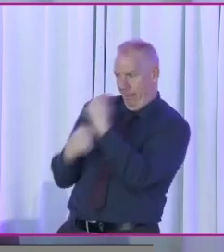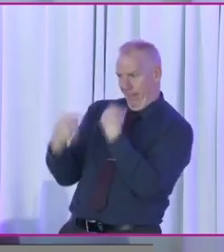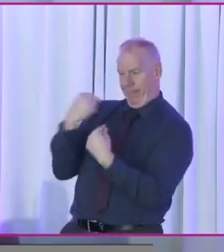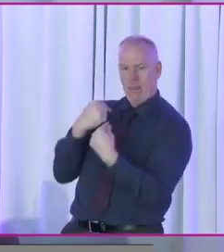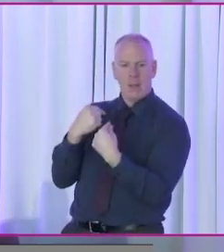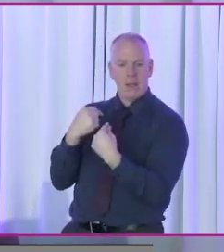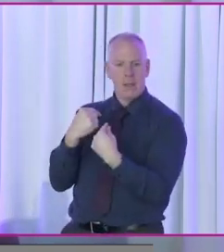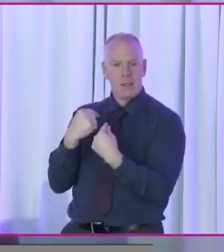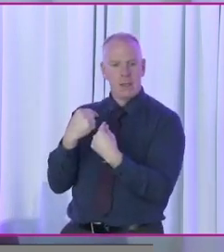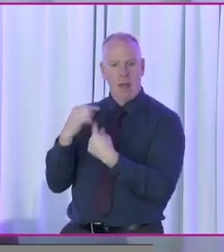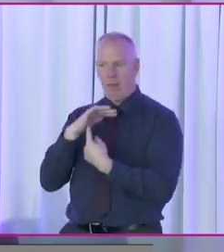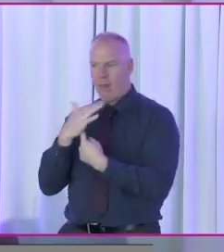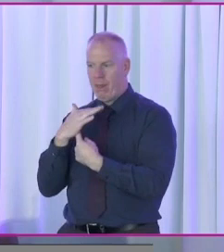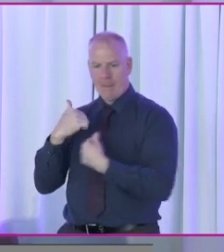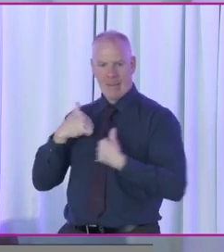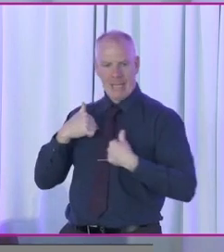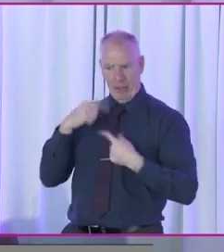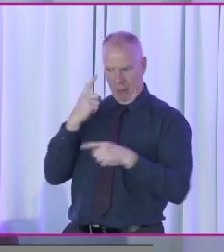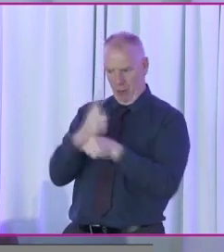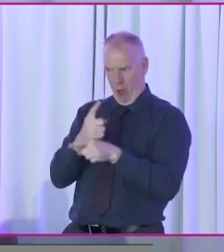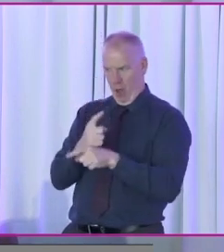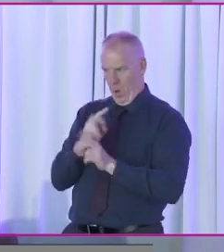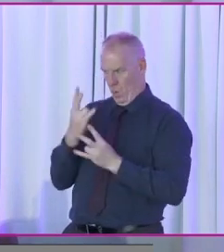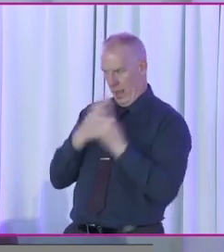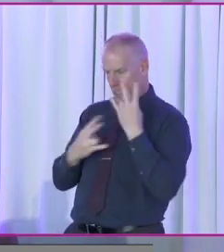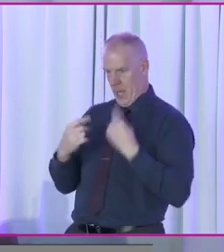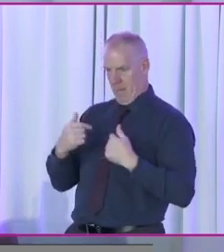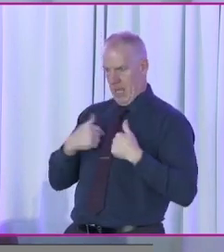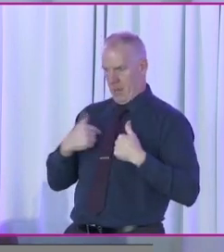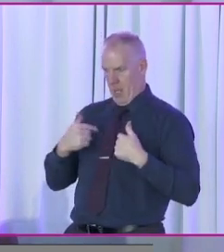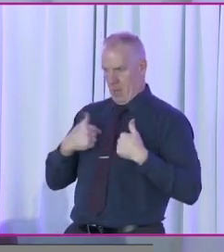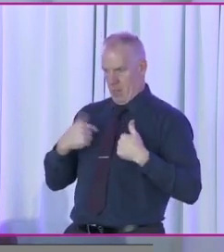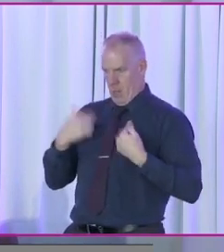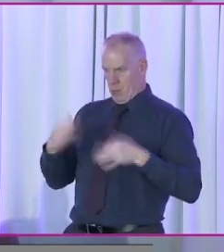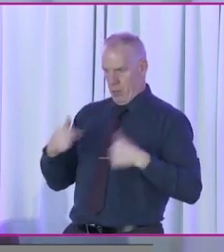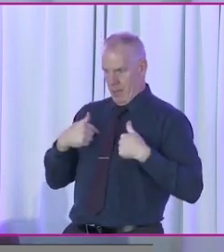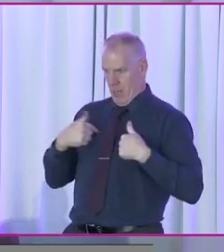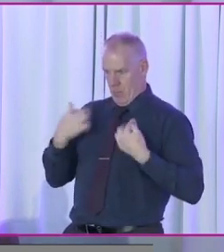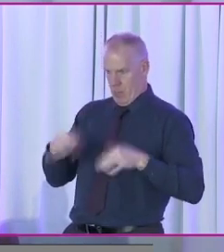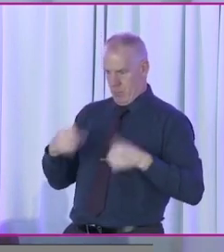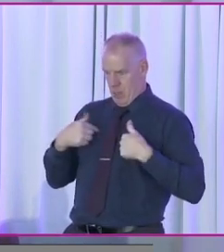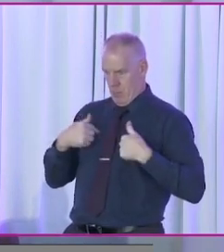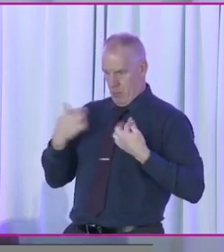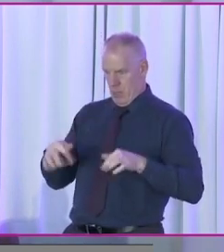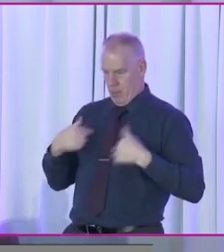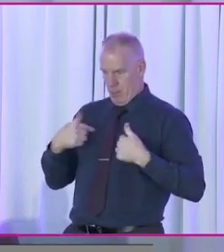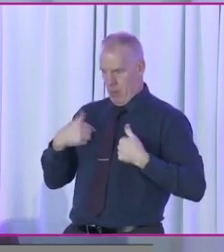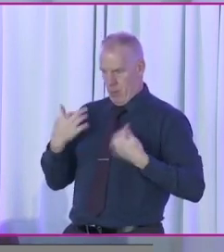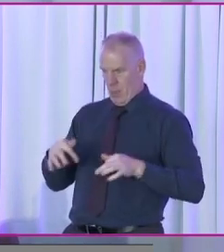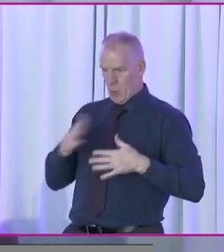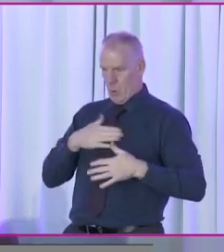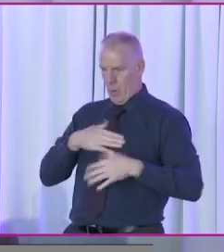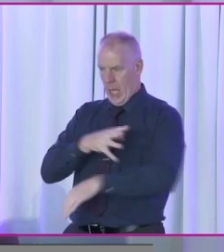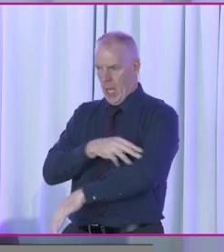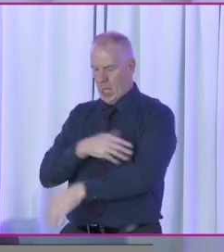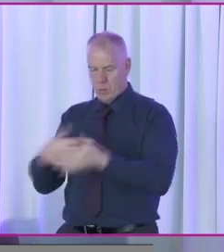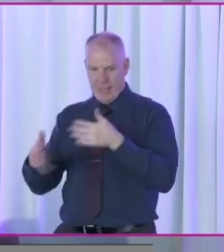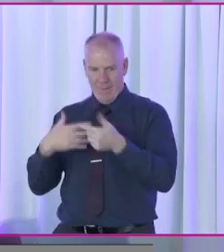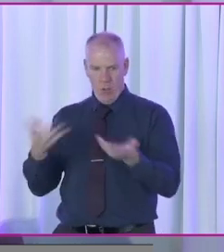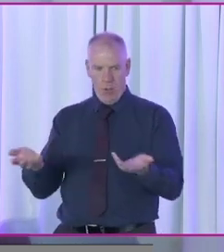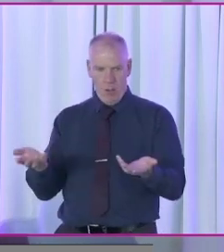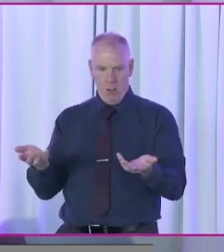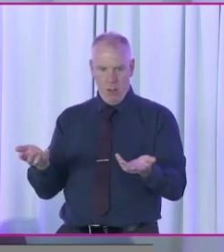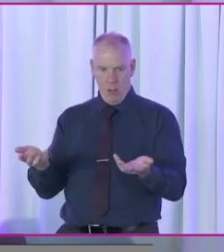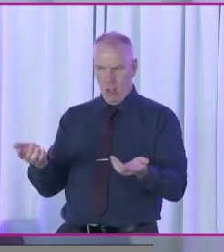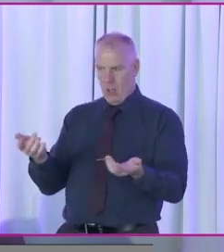intimidate me, I suppose, on the stand. They tried to make it all about me. There's something wrong with me. I have some prejudice. Didn't like guards or something. That was